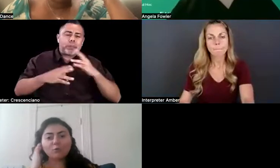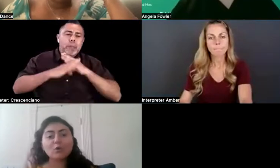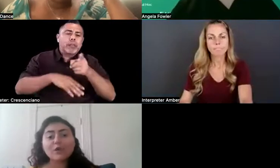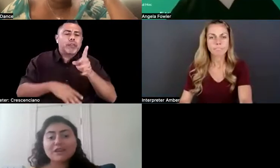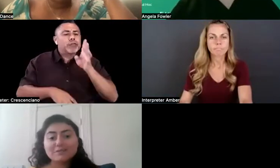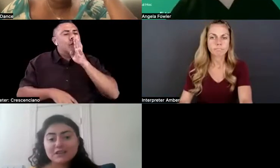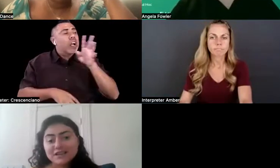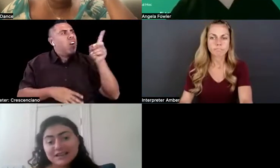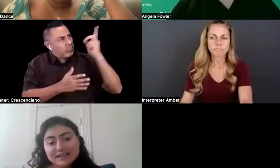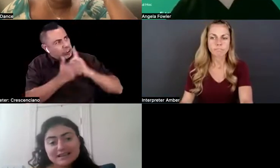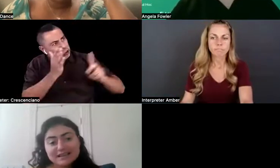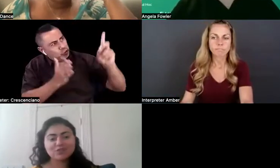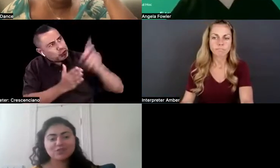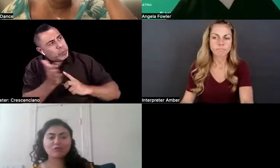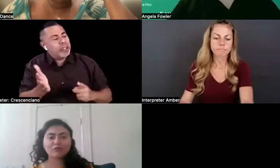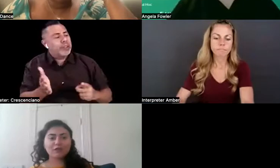we quit because